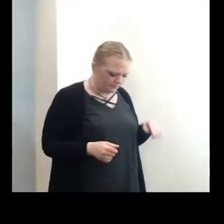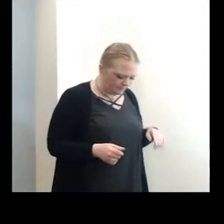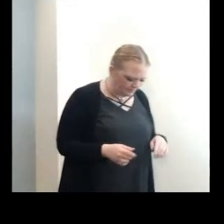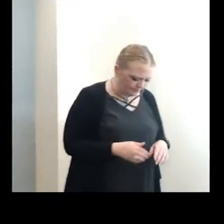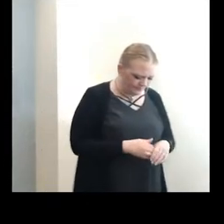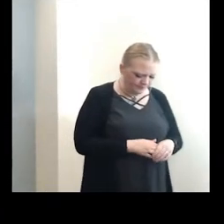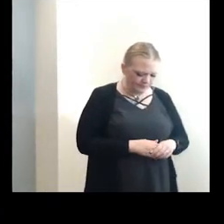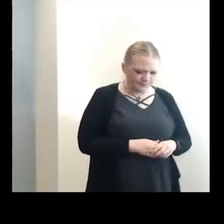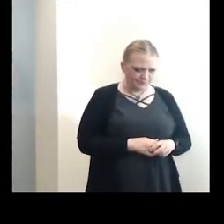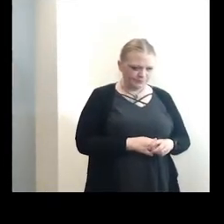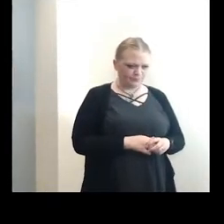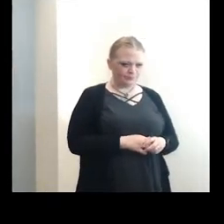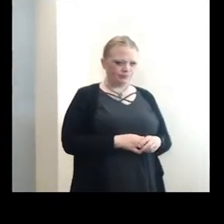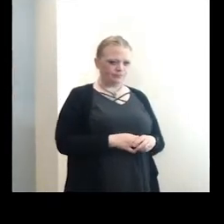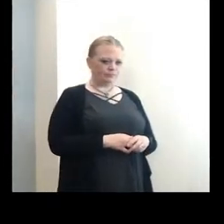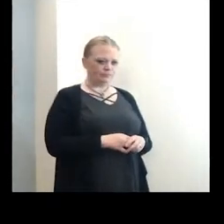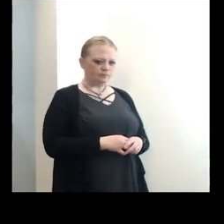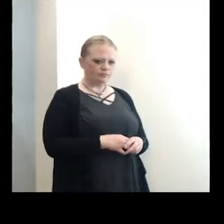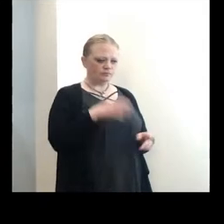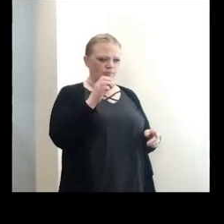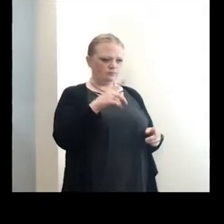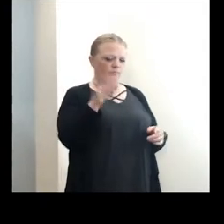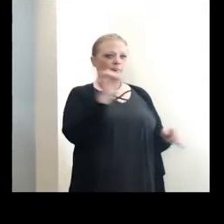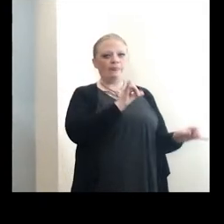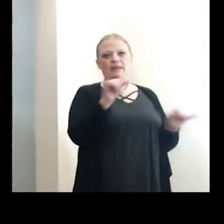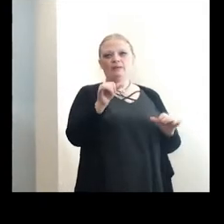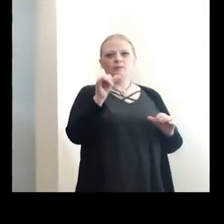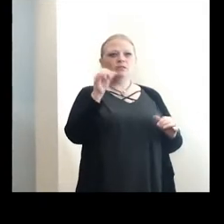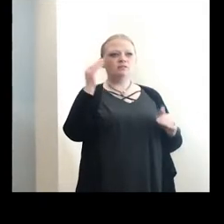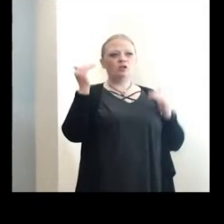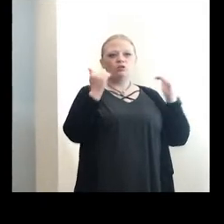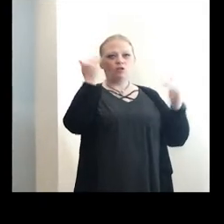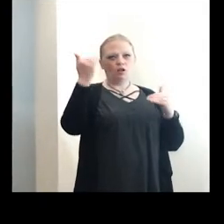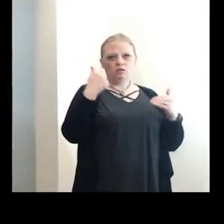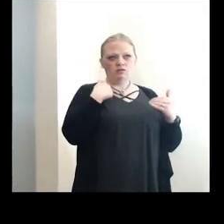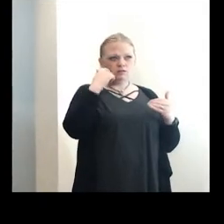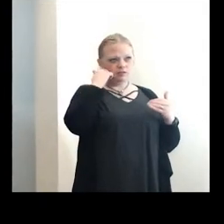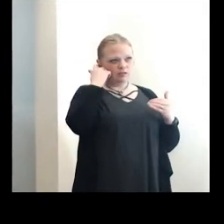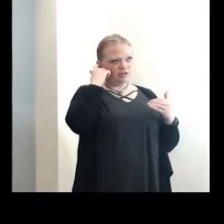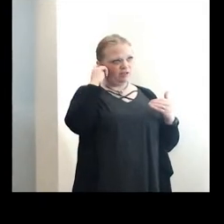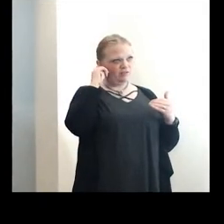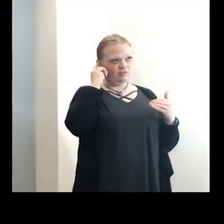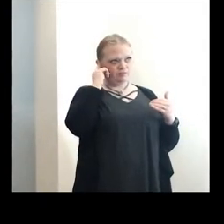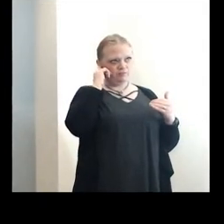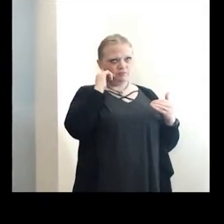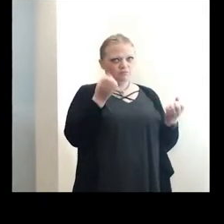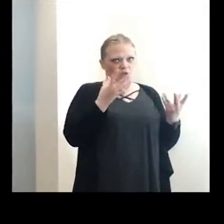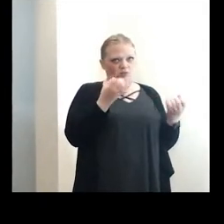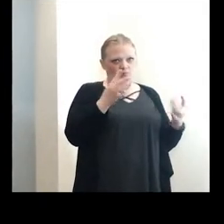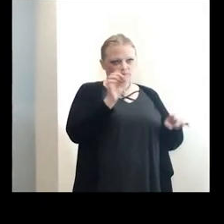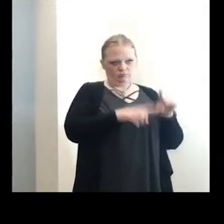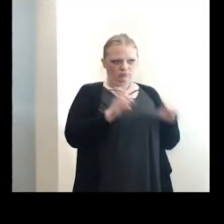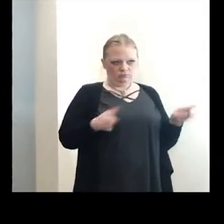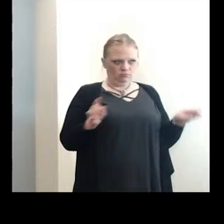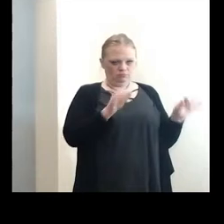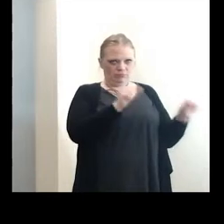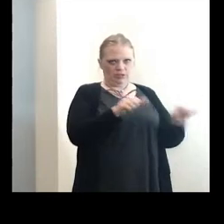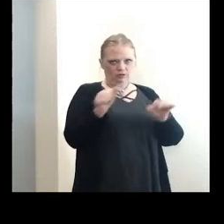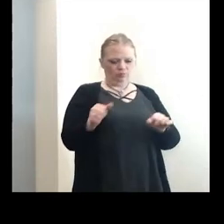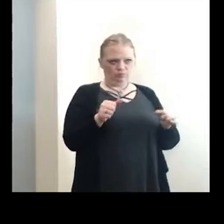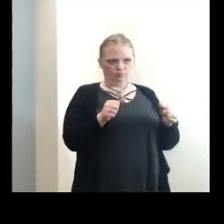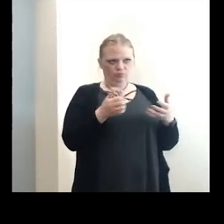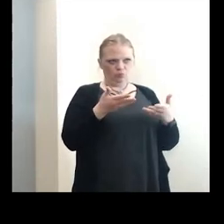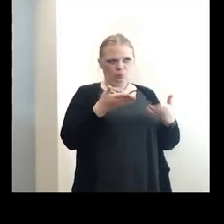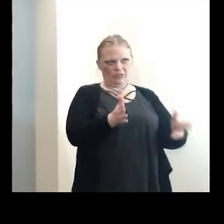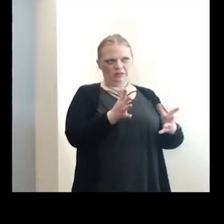Sure. Hi, Mike. Well, they're just like adults who have, there are multiple potential sources of infection. There are multiple potential sources